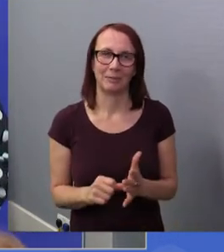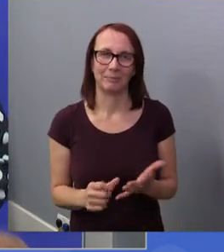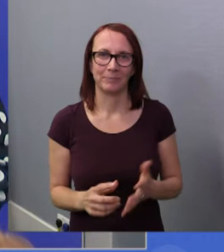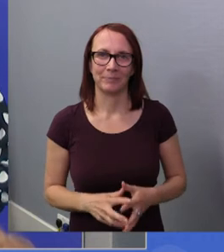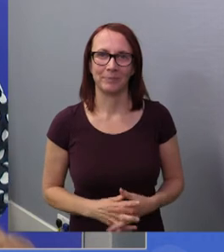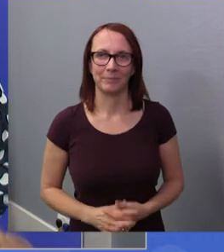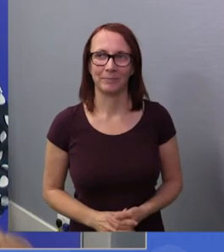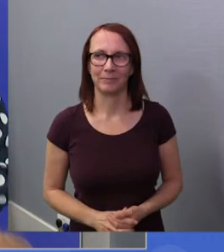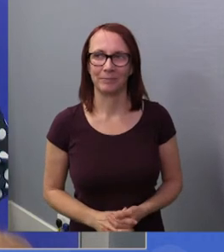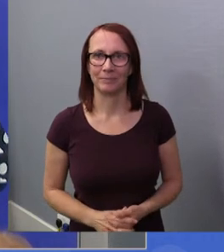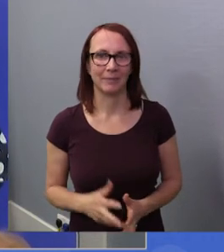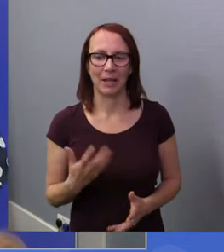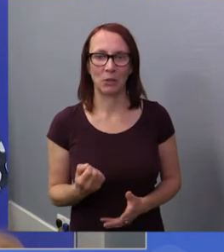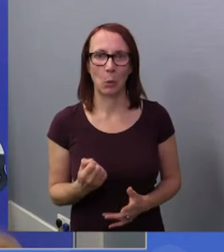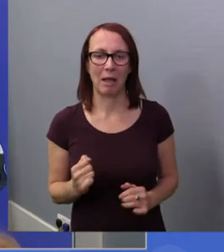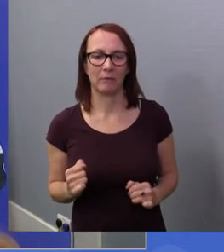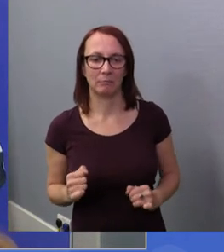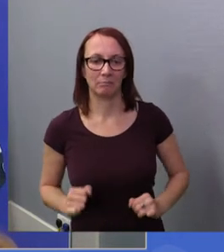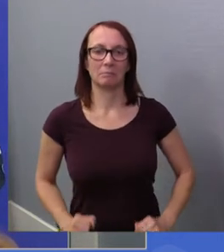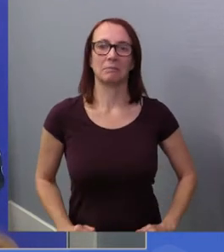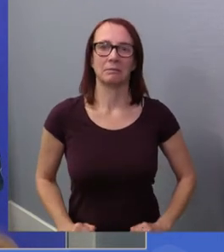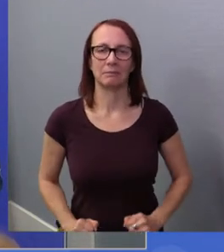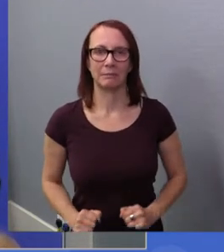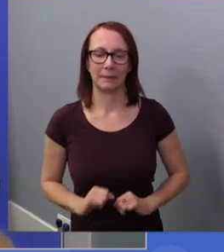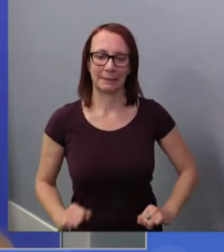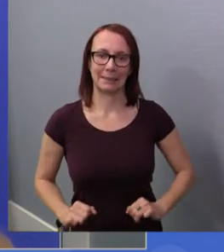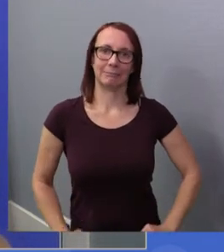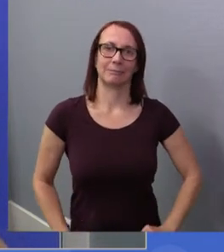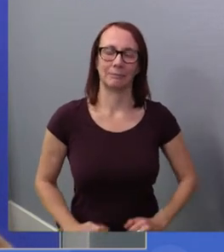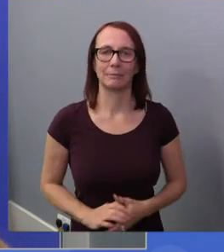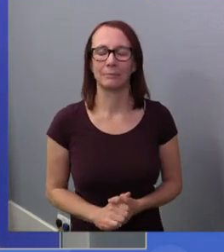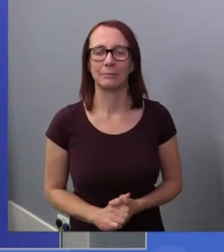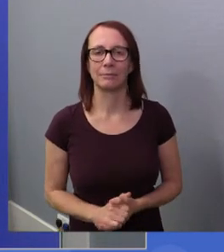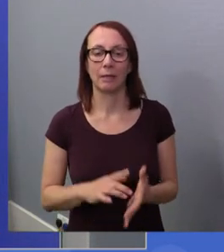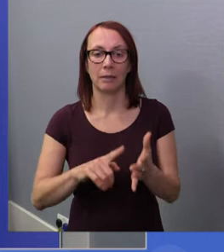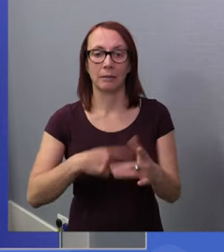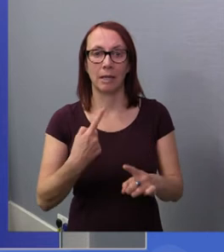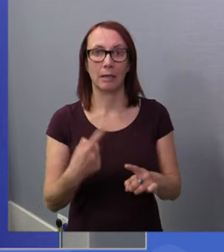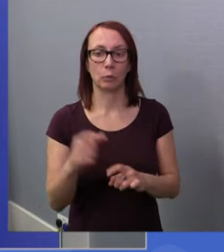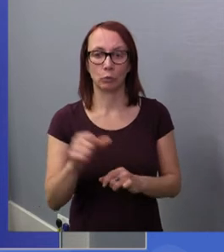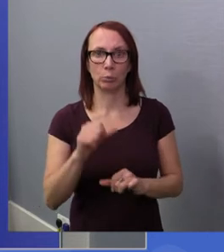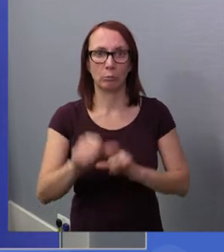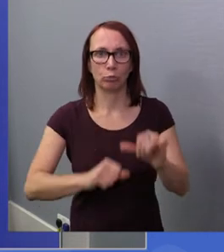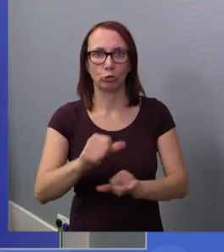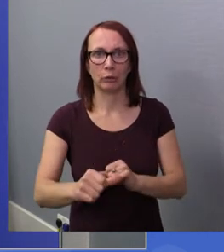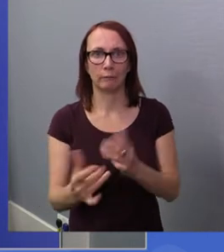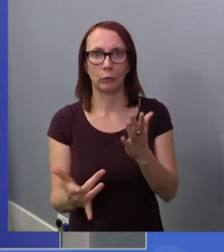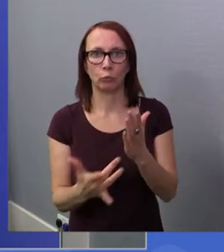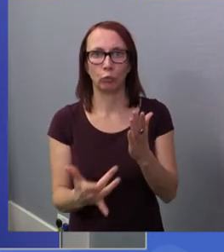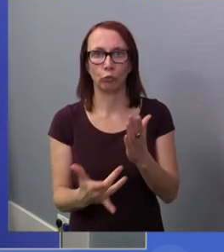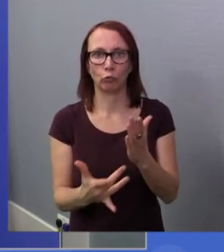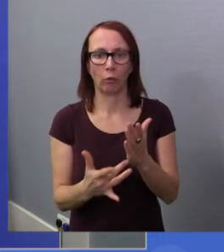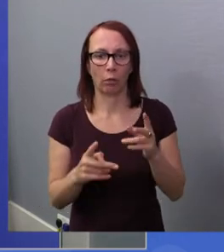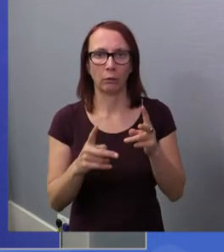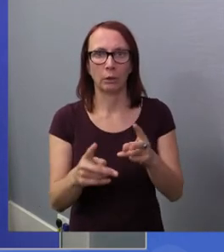I don't have a booster seat. We feel that tax should be progressive, neutral and a system